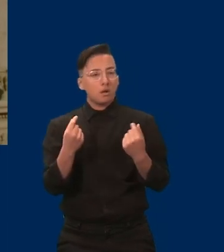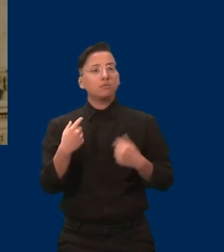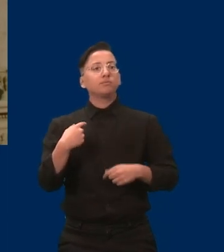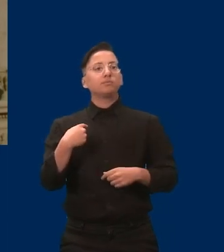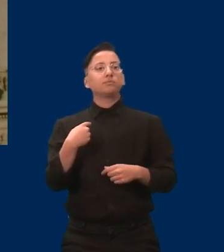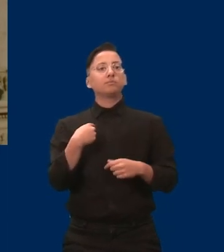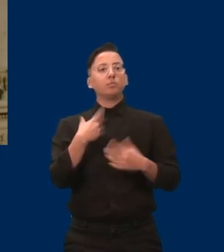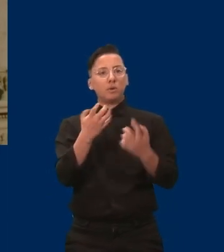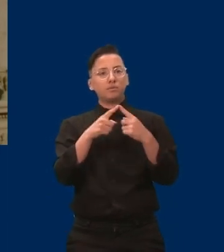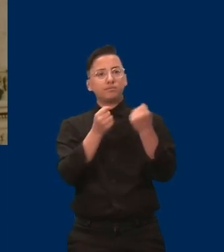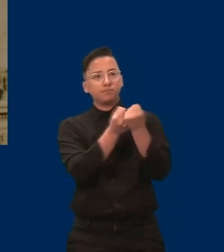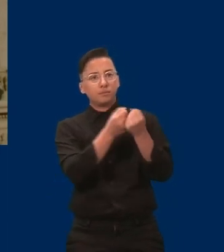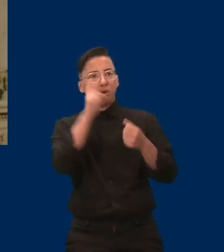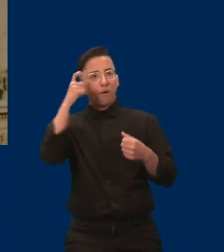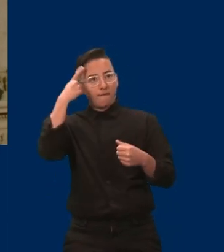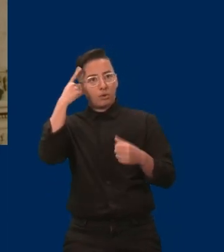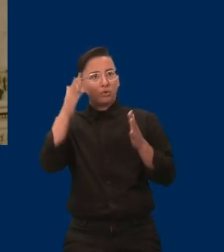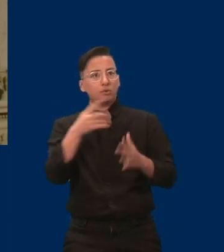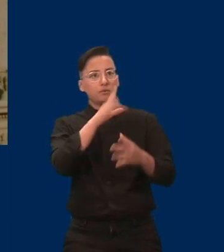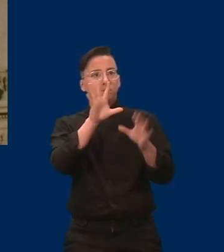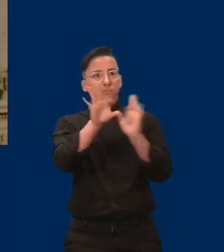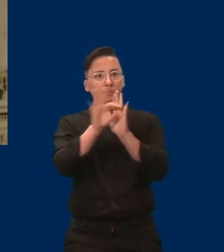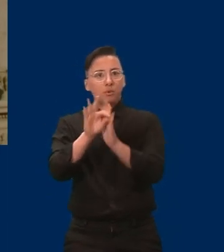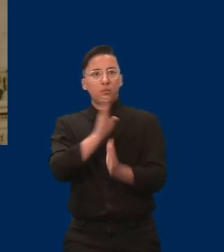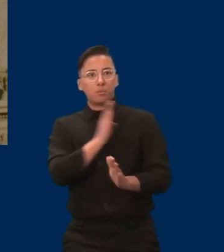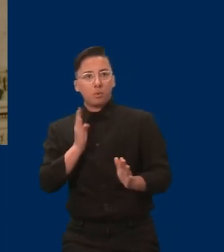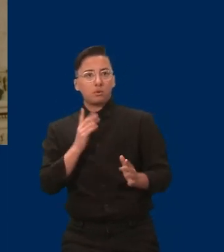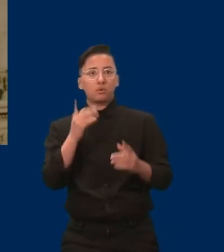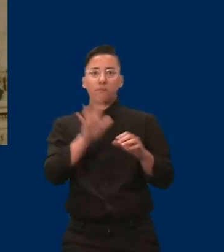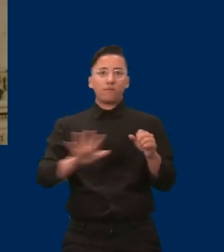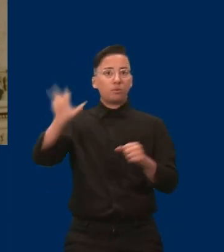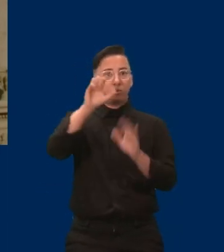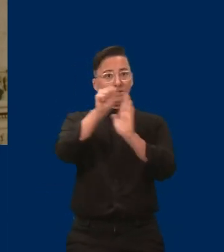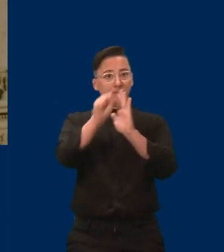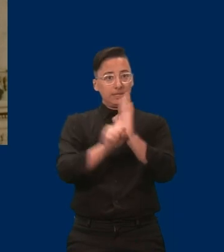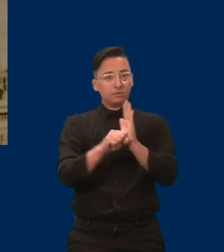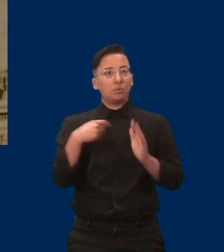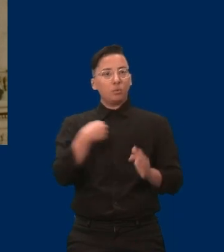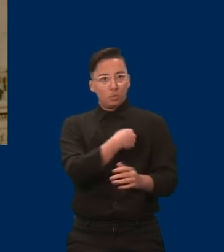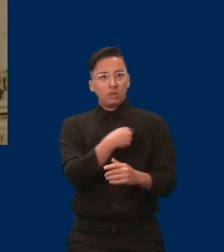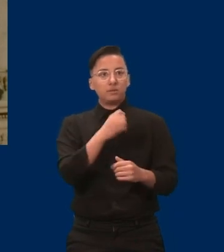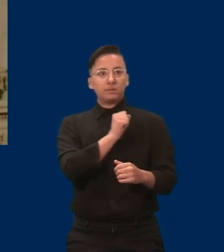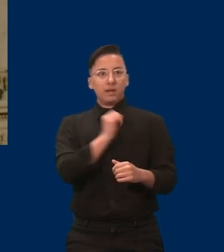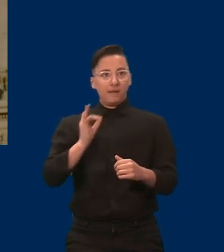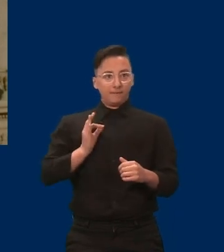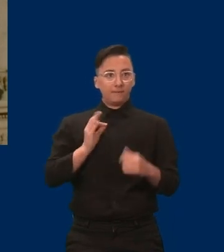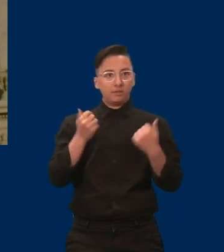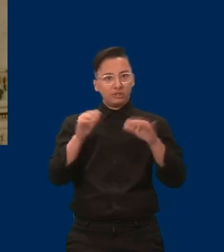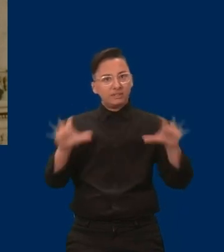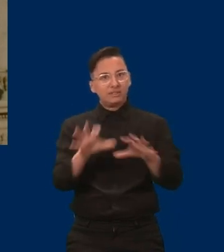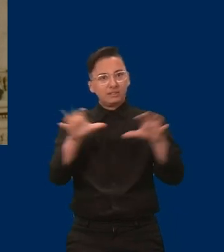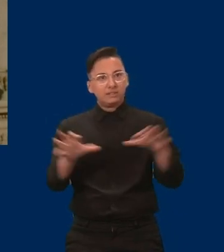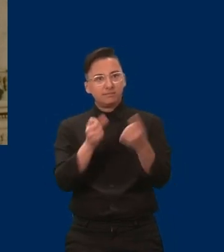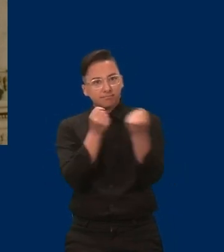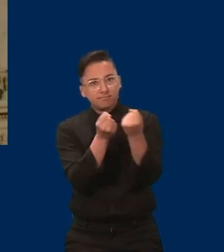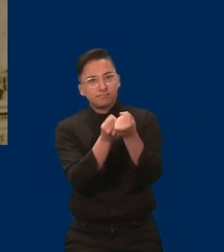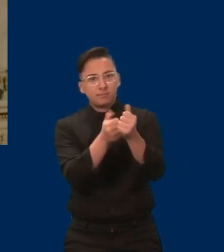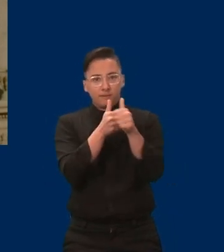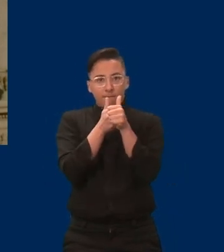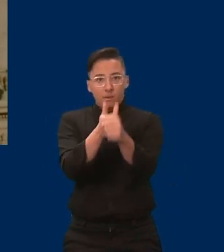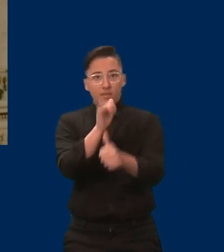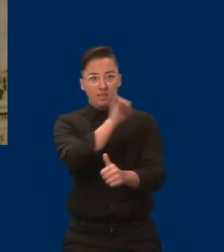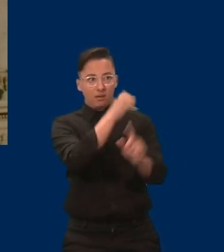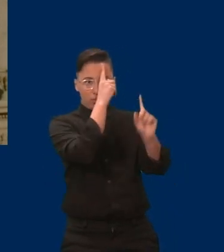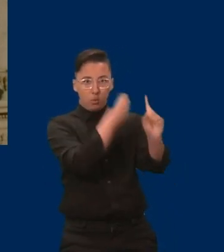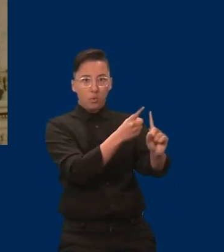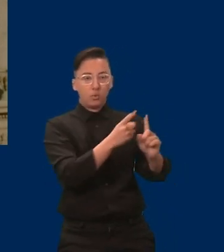who are made up of citizens across the state, and we, as staff, work to carry out that mission. This forum is a showcase of